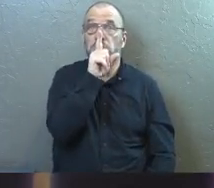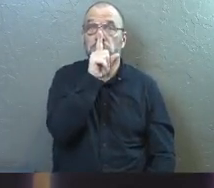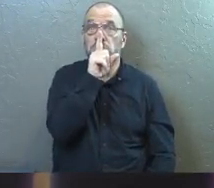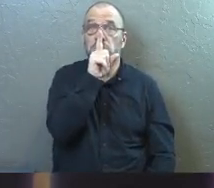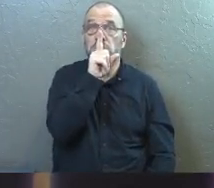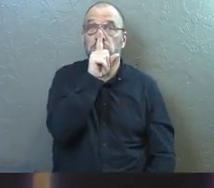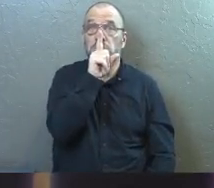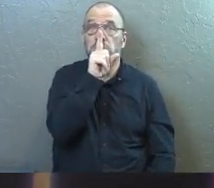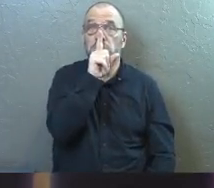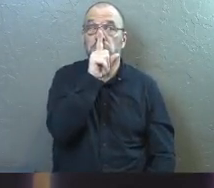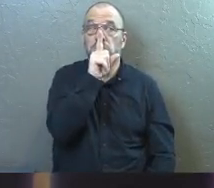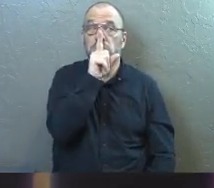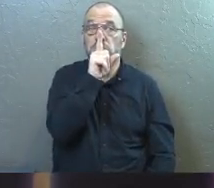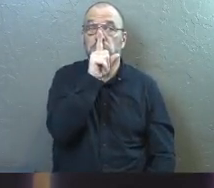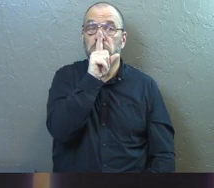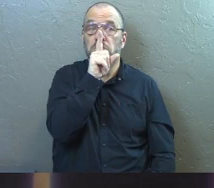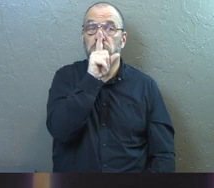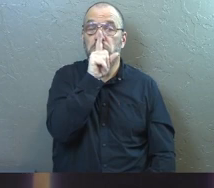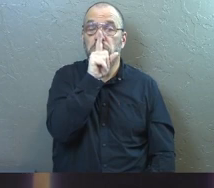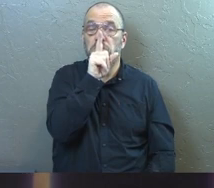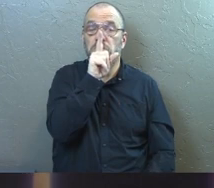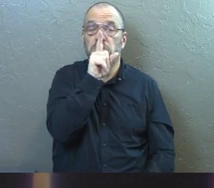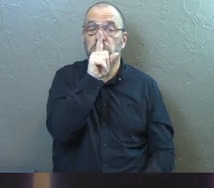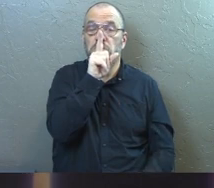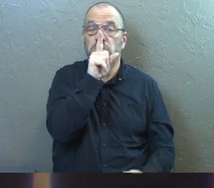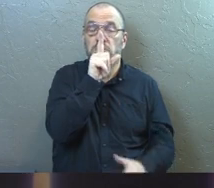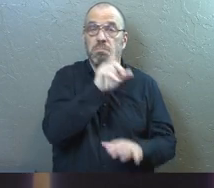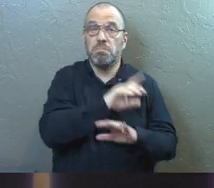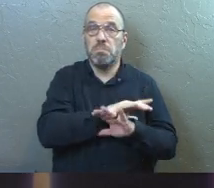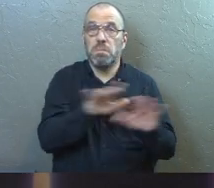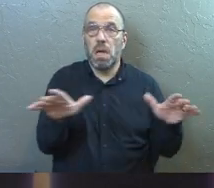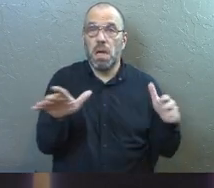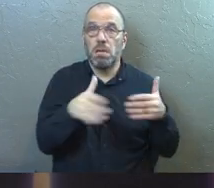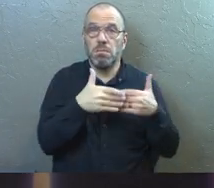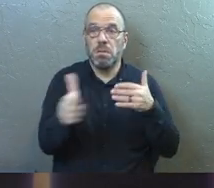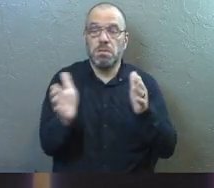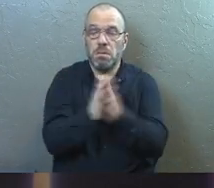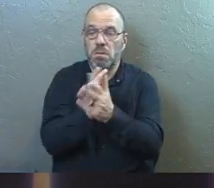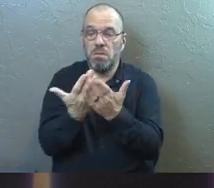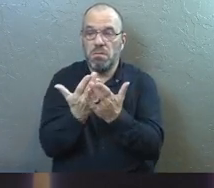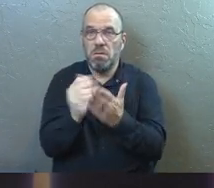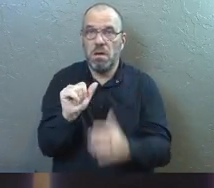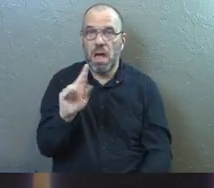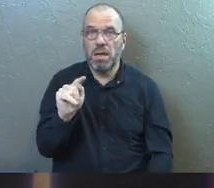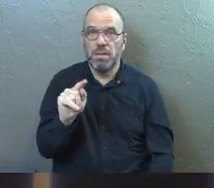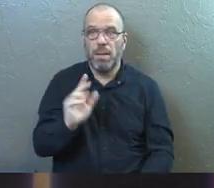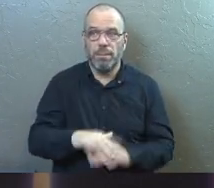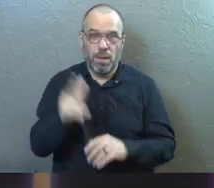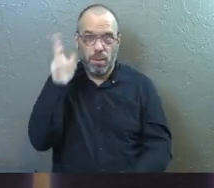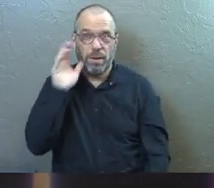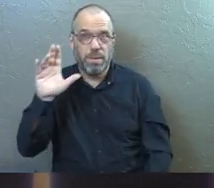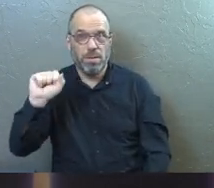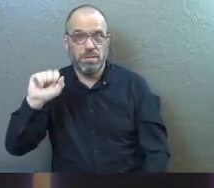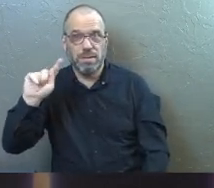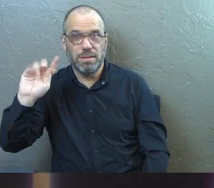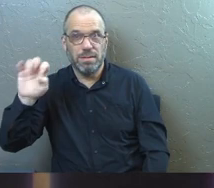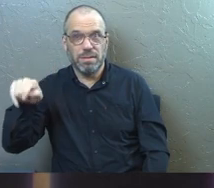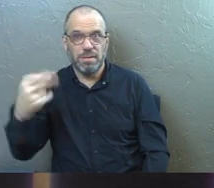to come up again or be written about at all for the rest of the book of Acts. But we're hearing about Stephen.